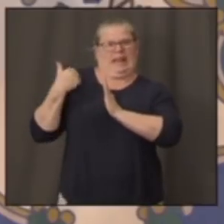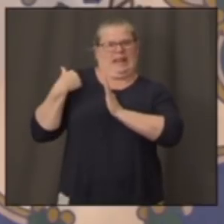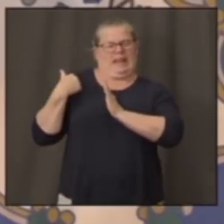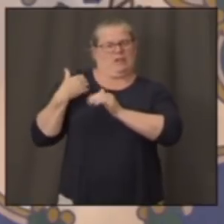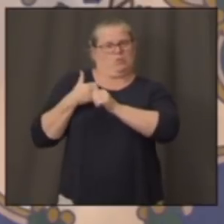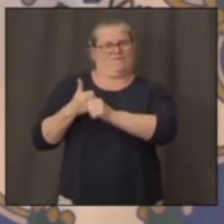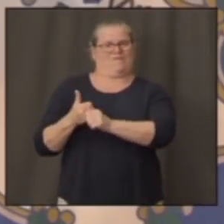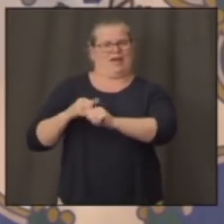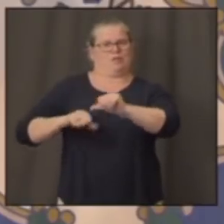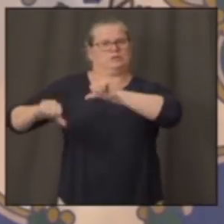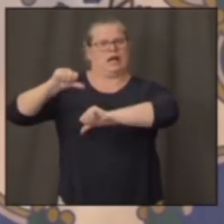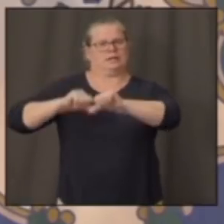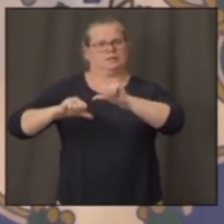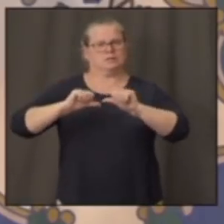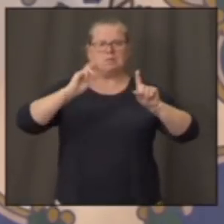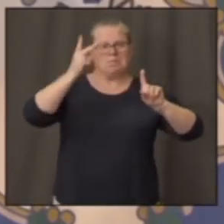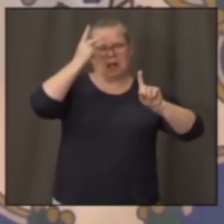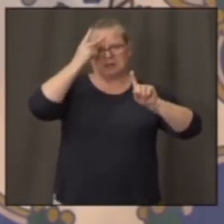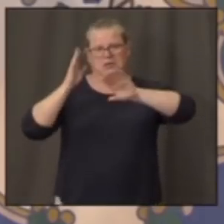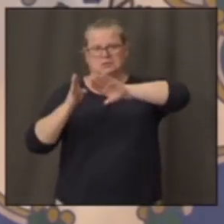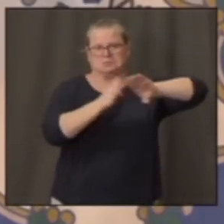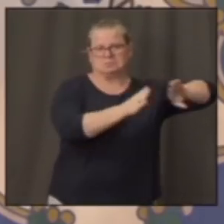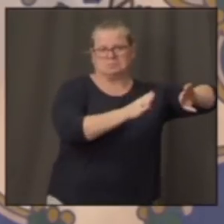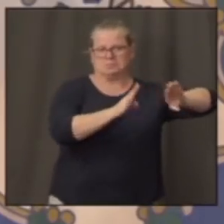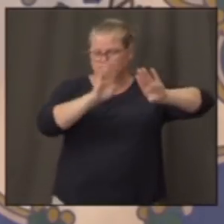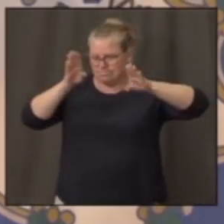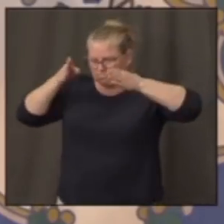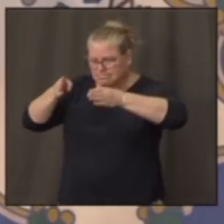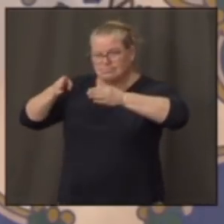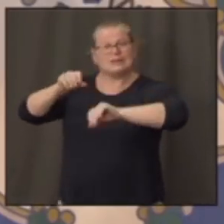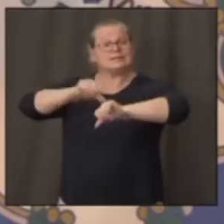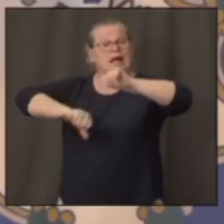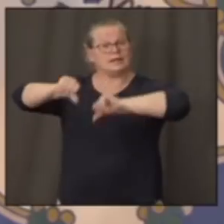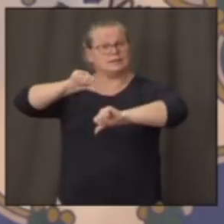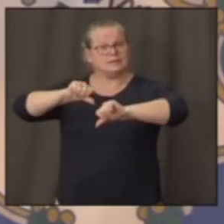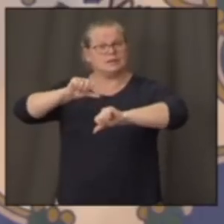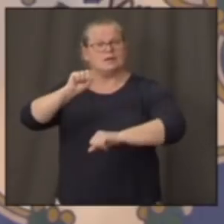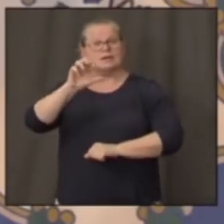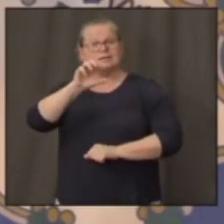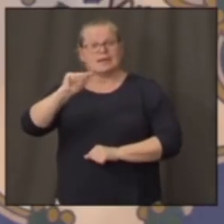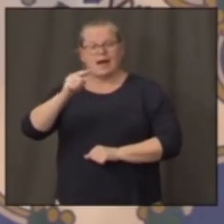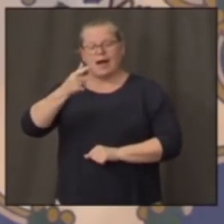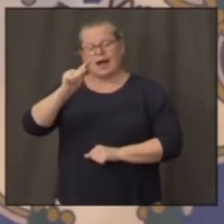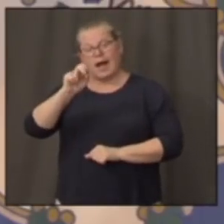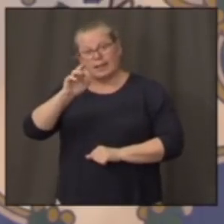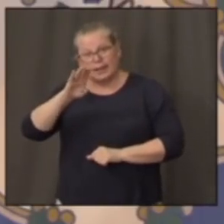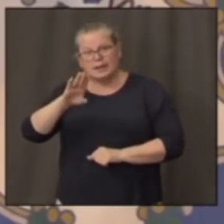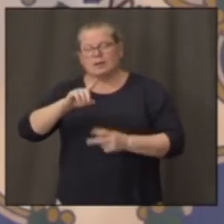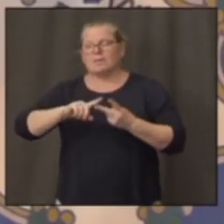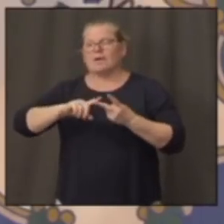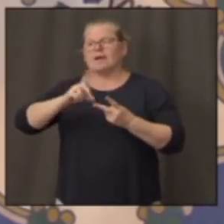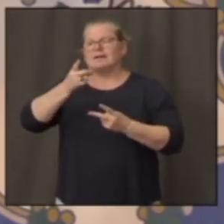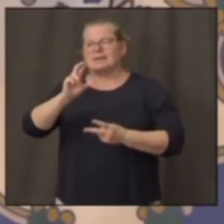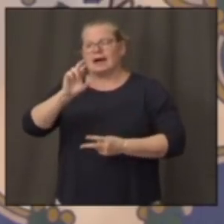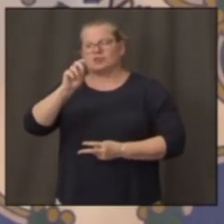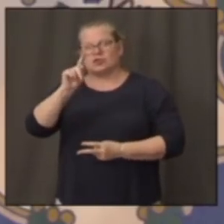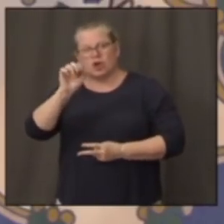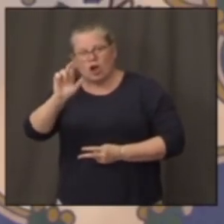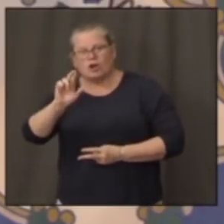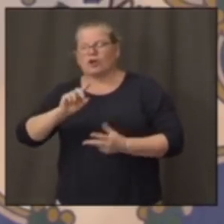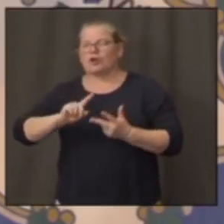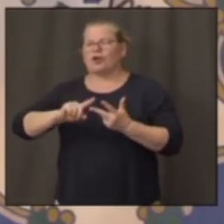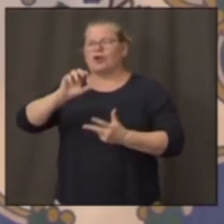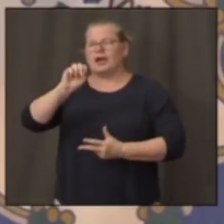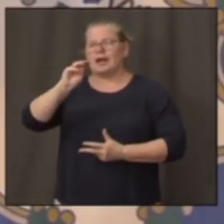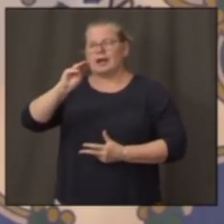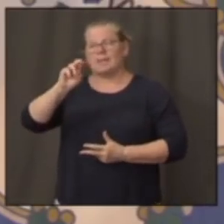politics, with science. And we've had Scott Gottlieb and Zeke Emanuel and Albert Coe and Dr. Carter. You've heard of all